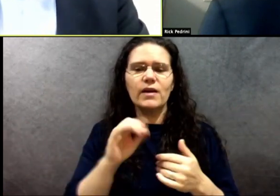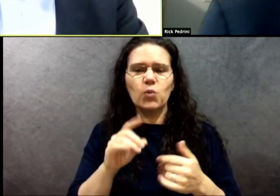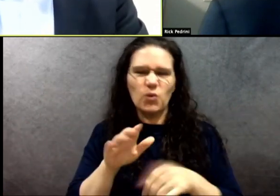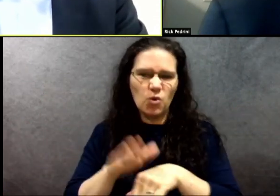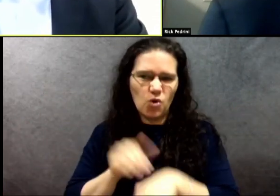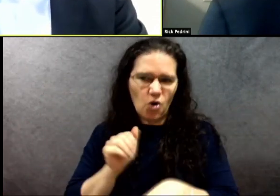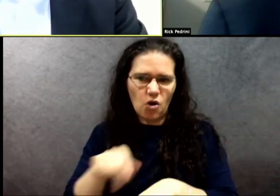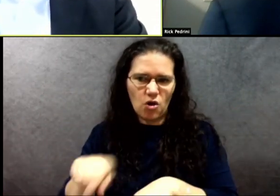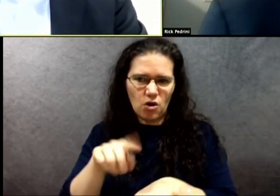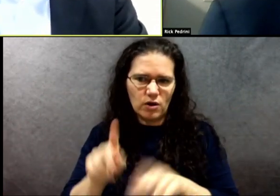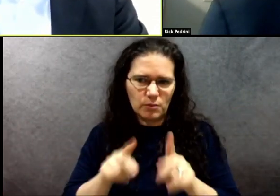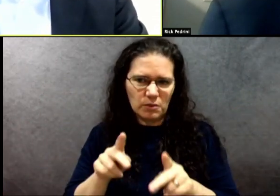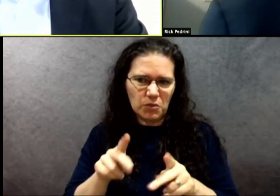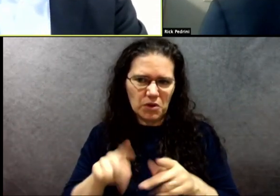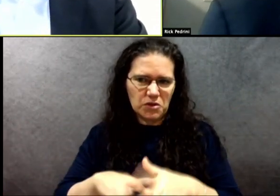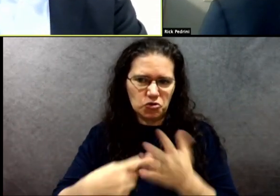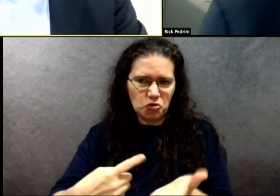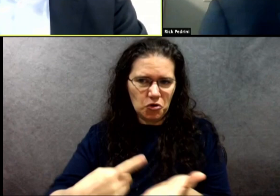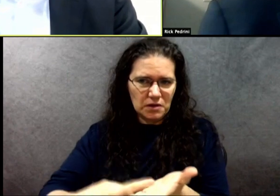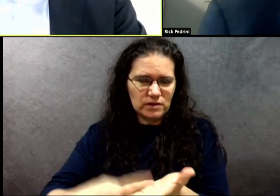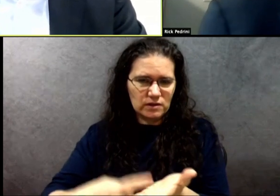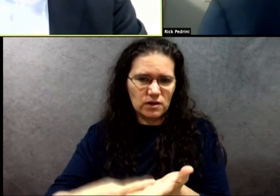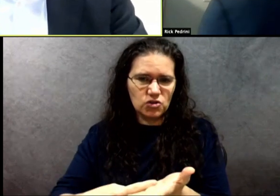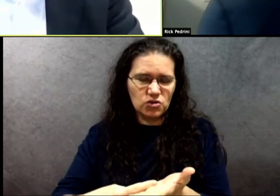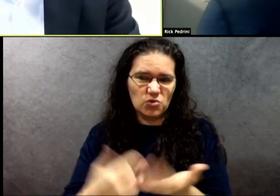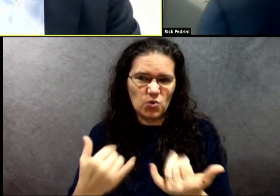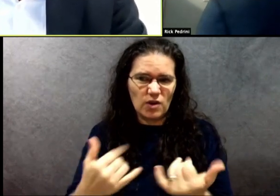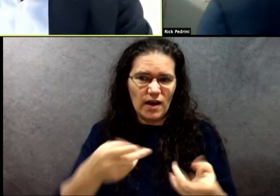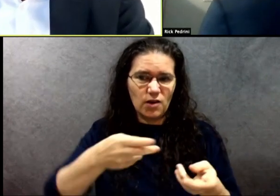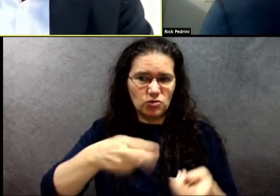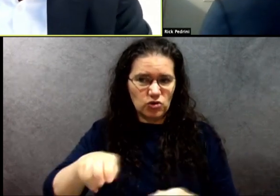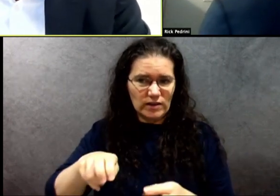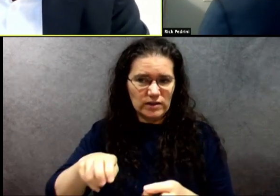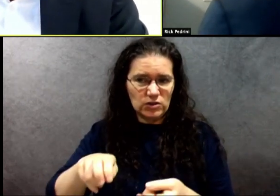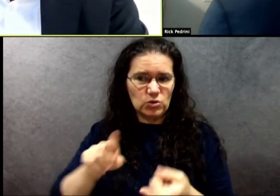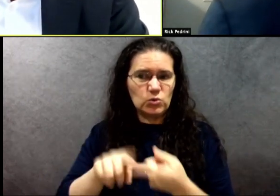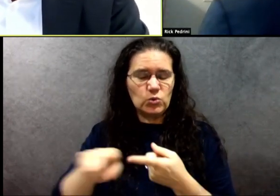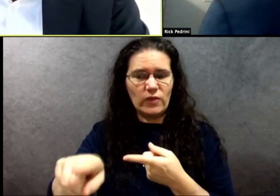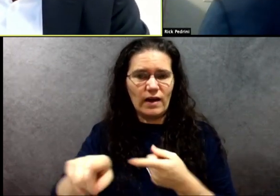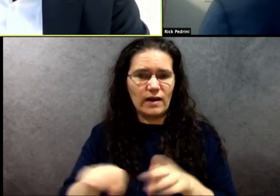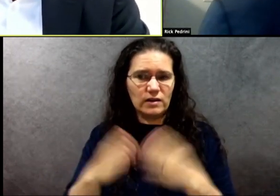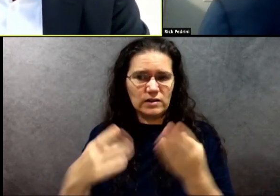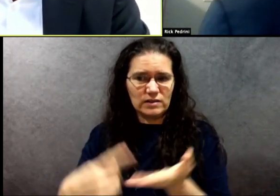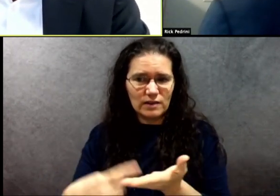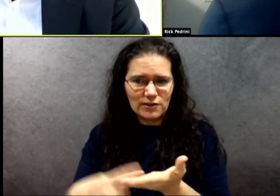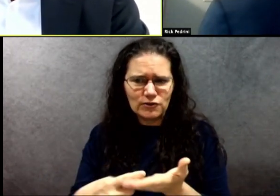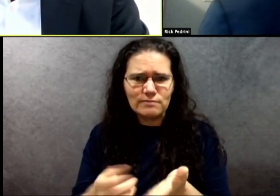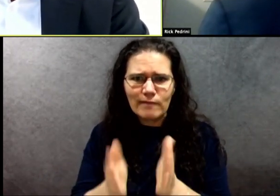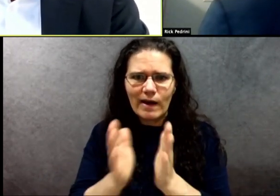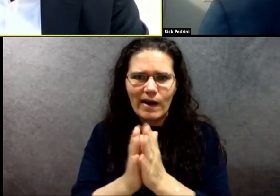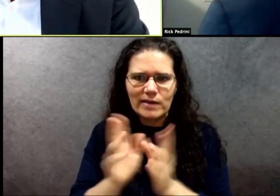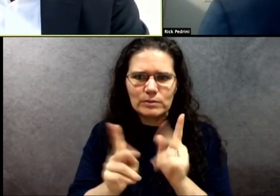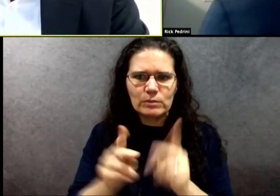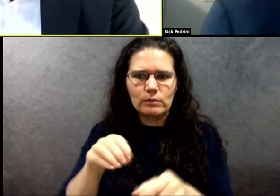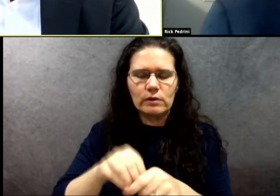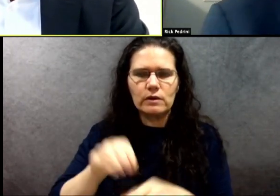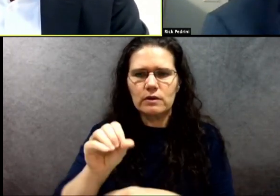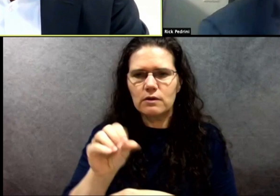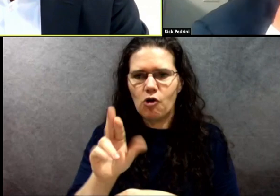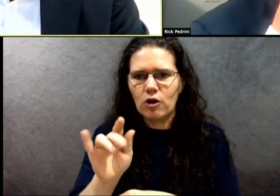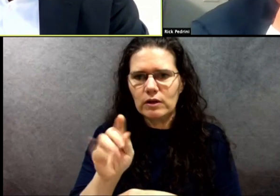I'm going to transition to this discussion and ask the folks in Arlington to help me out. Thank you all.